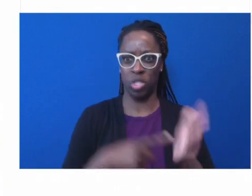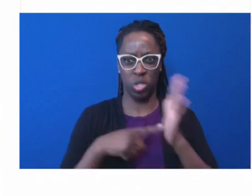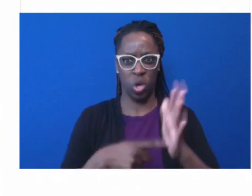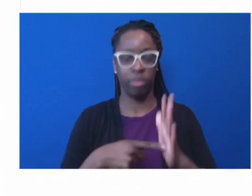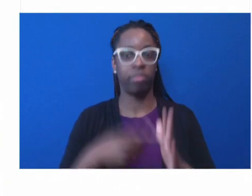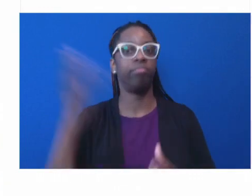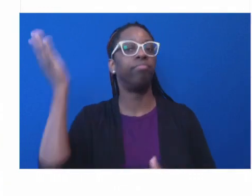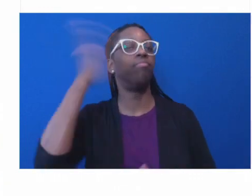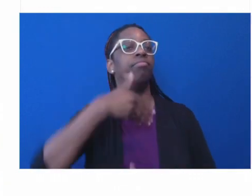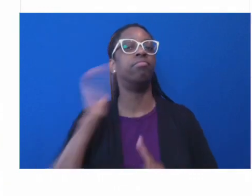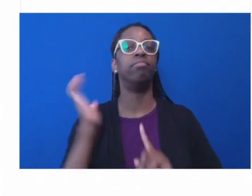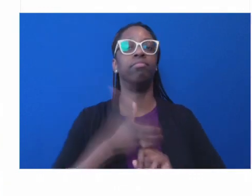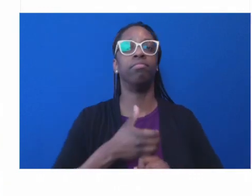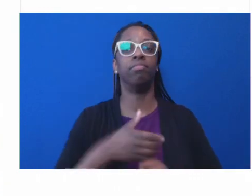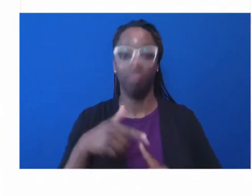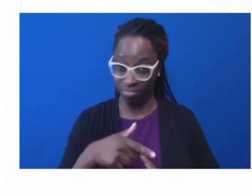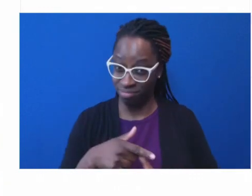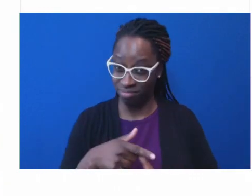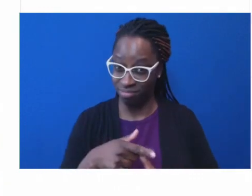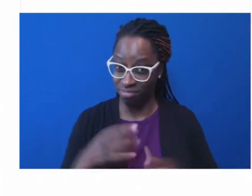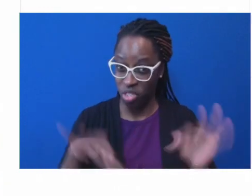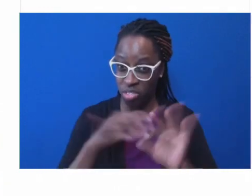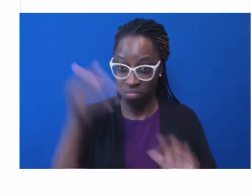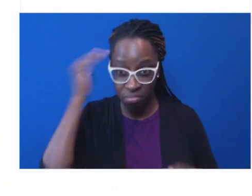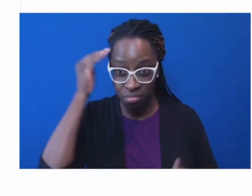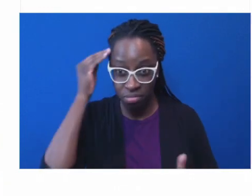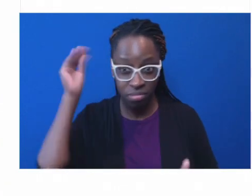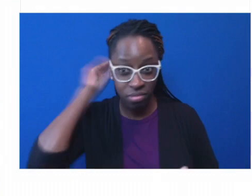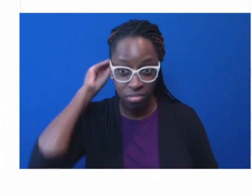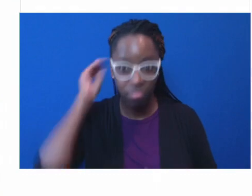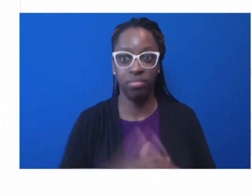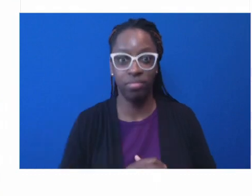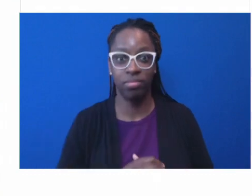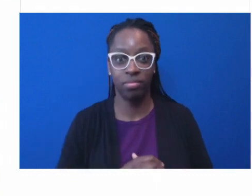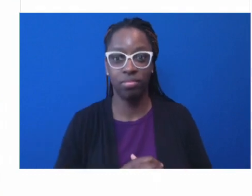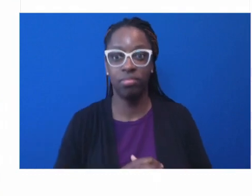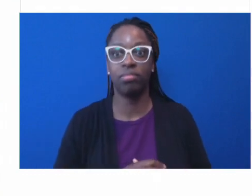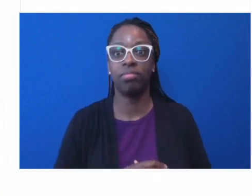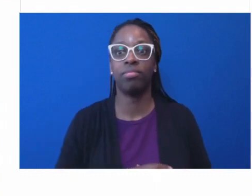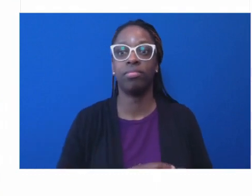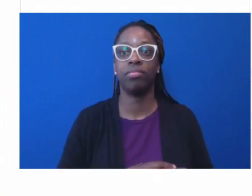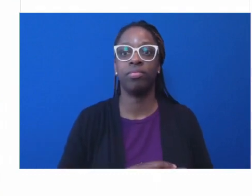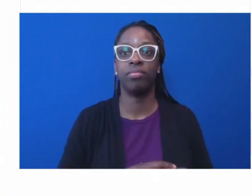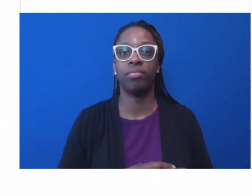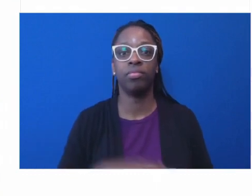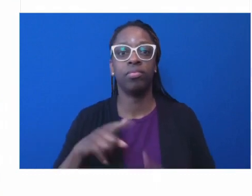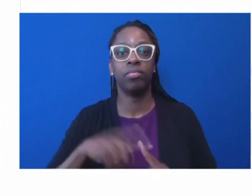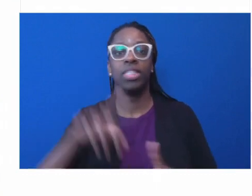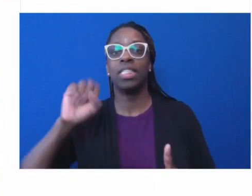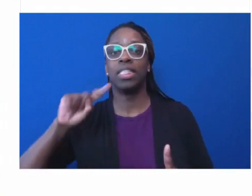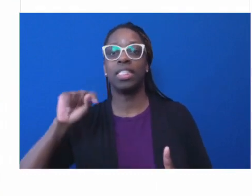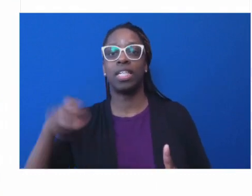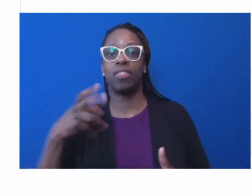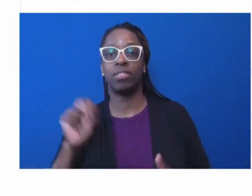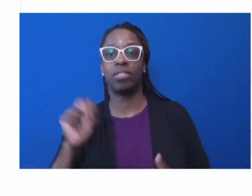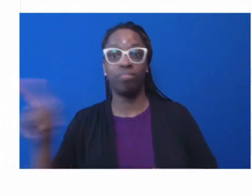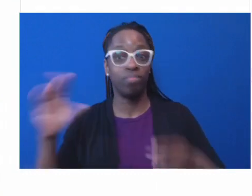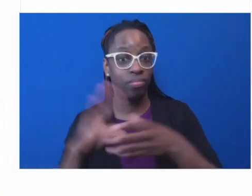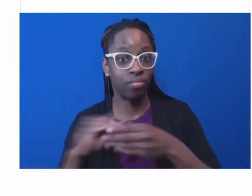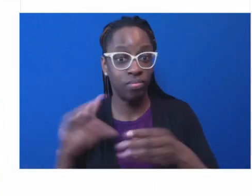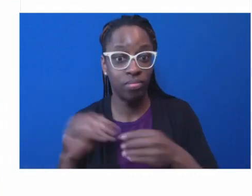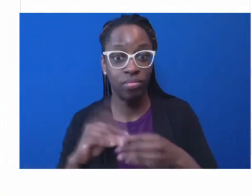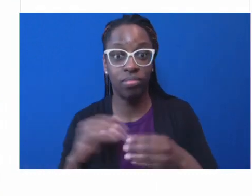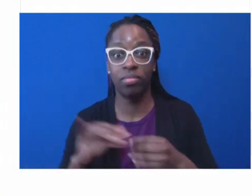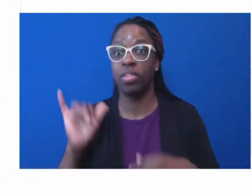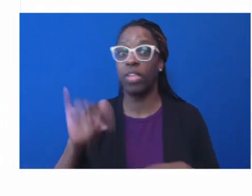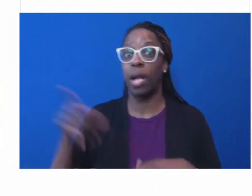know, you said, I think Anita said that community is not stupid. I think we need to go to the community seeking their wisdom. We have no problem telling